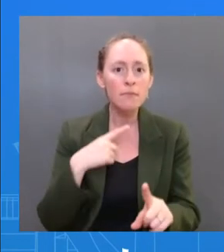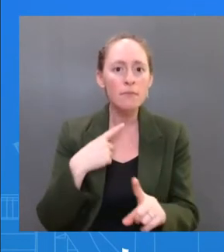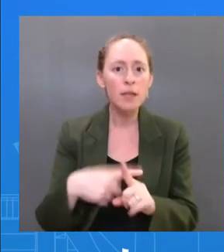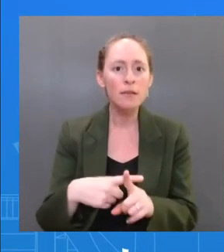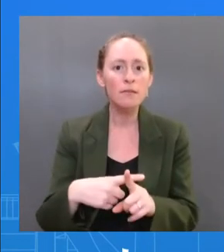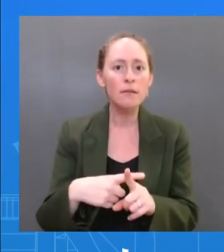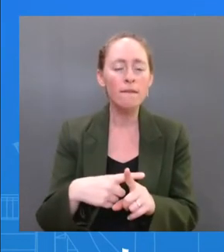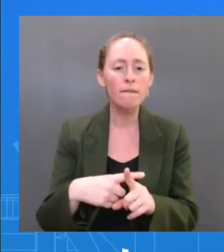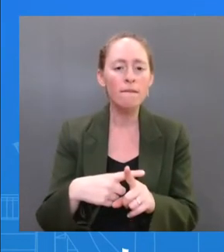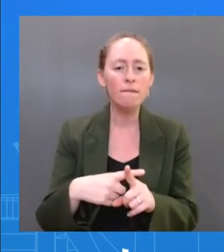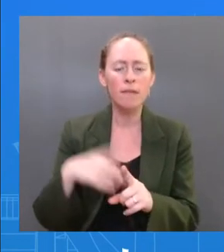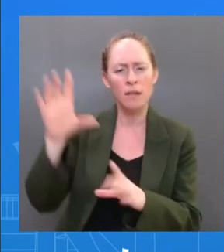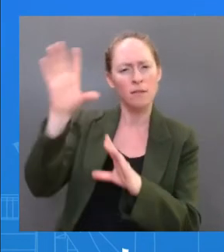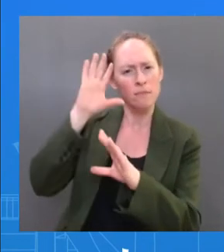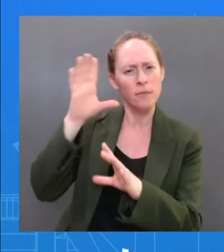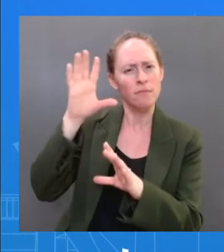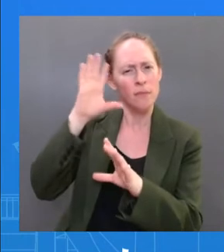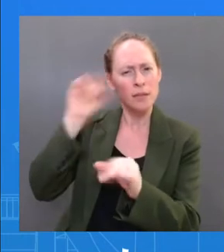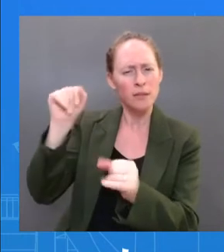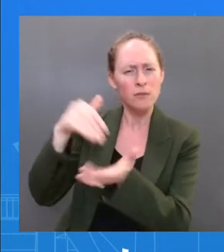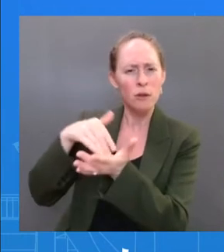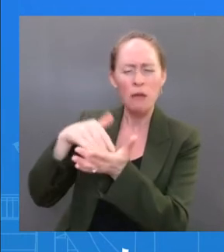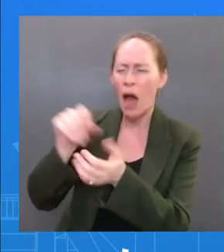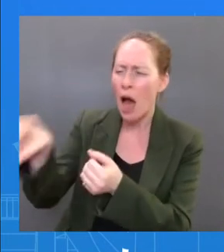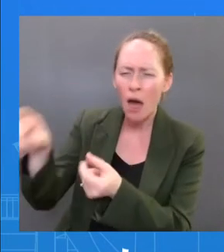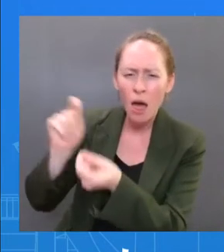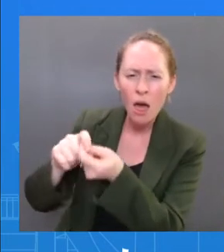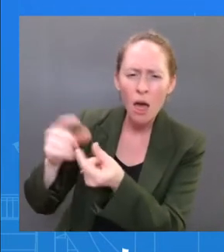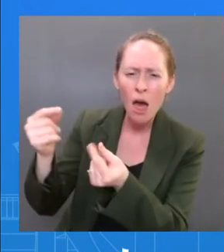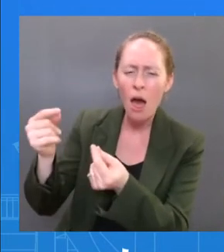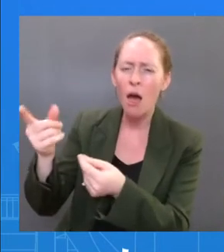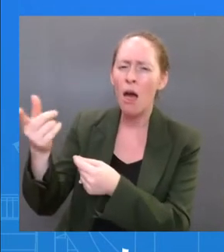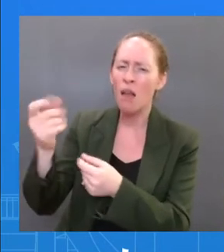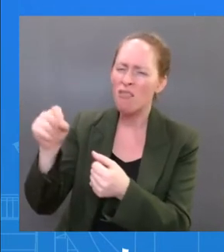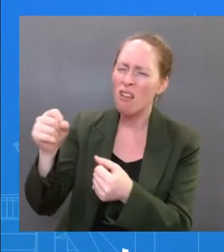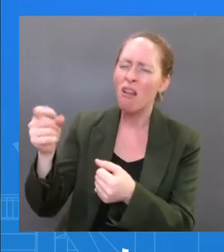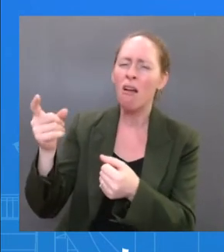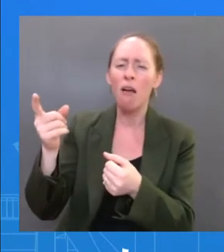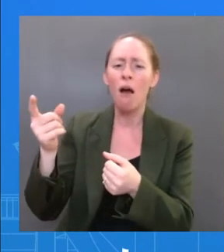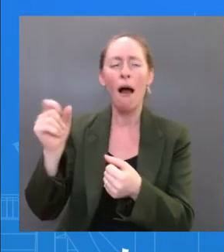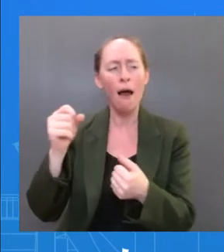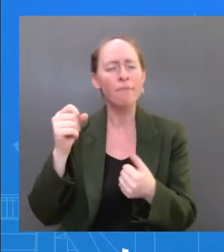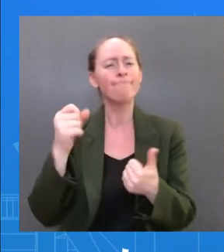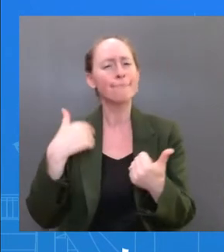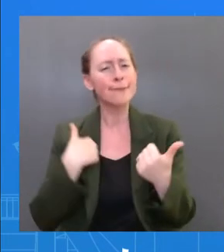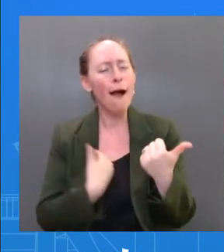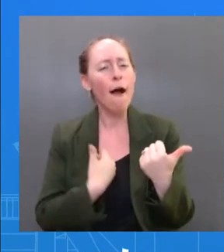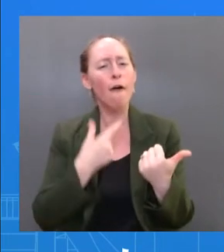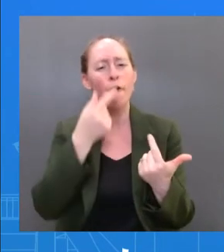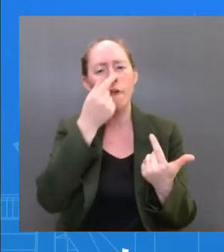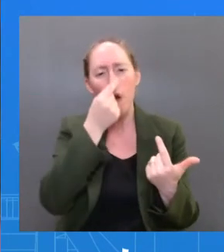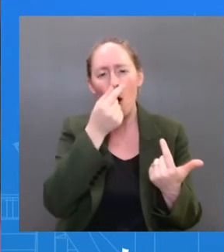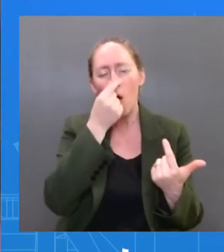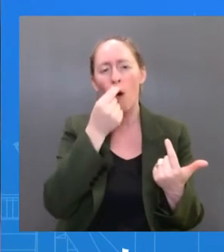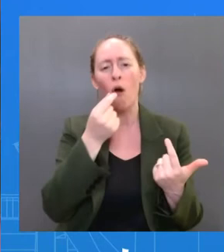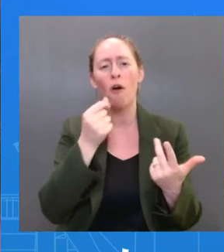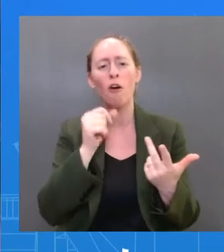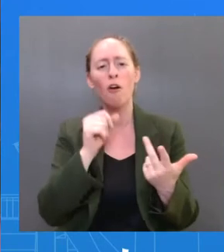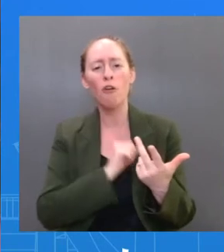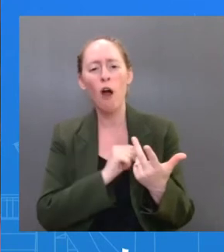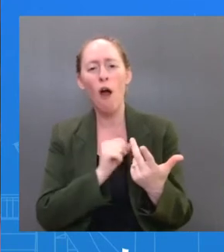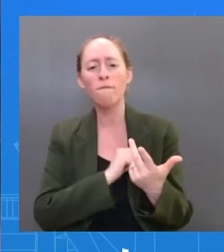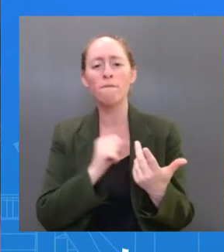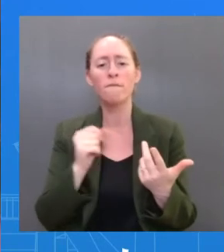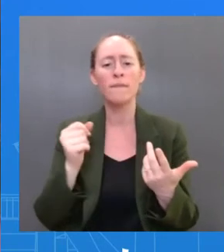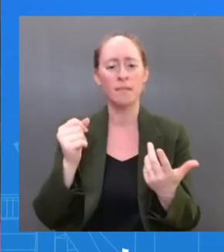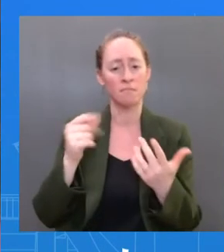last night. So, I really think his symptoms you could say either began late last night or early this morning. Did he have any fatigue or runny